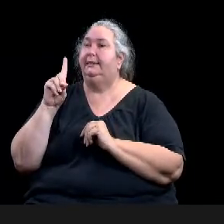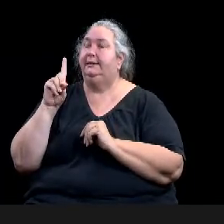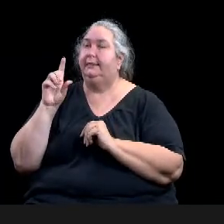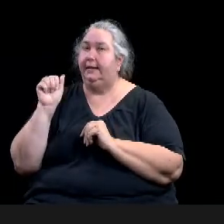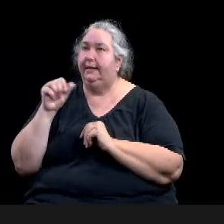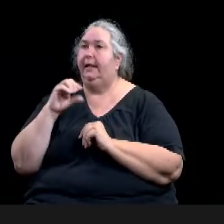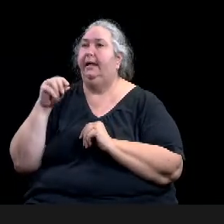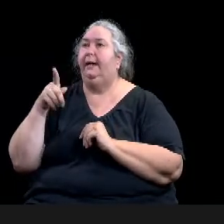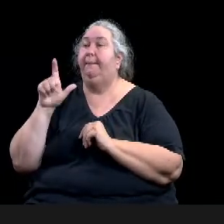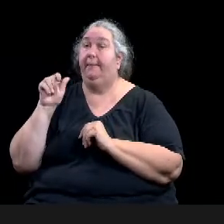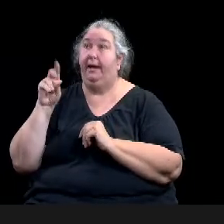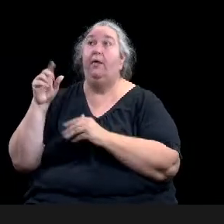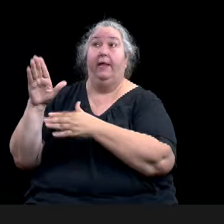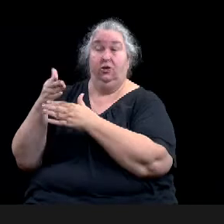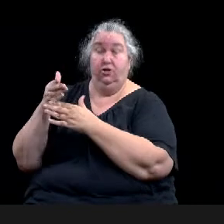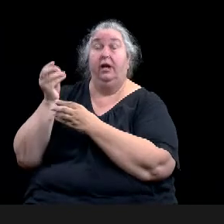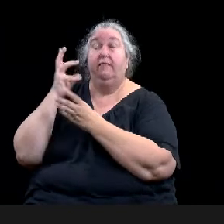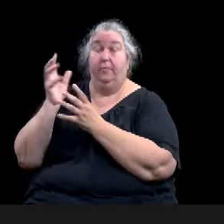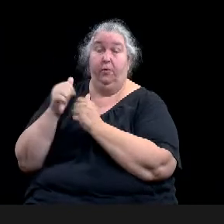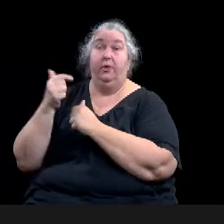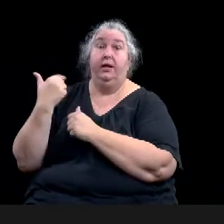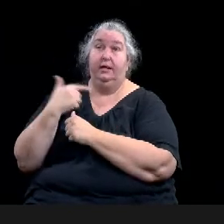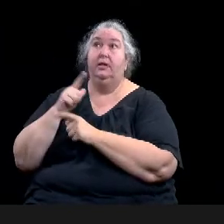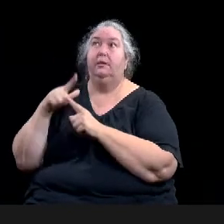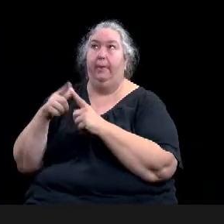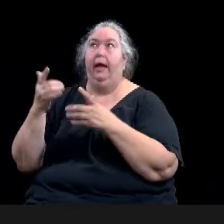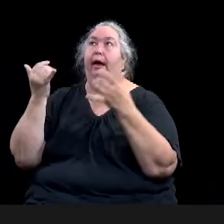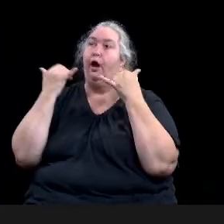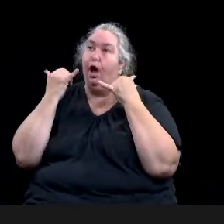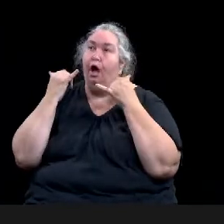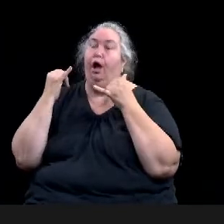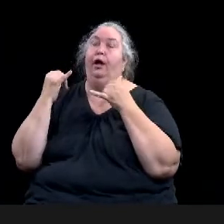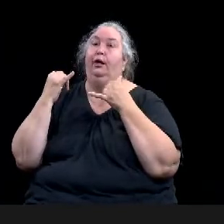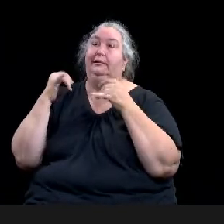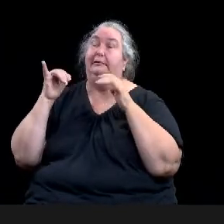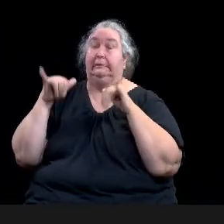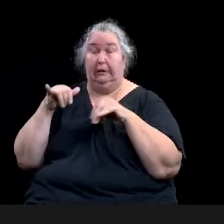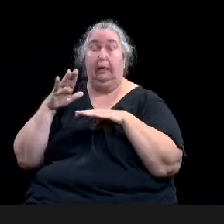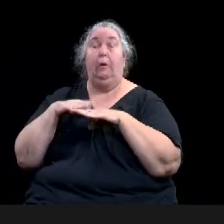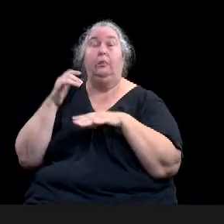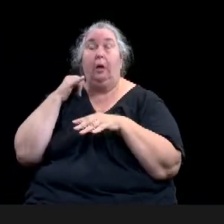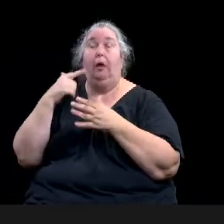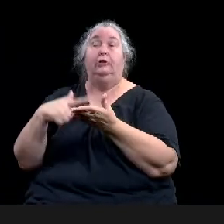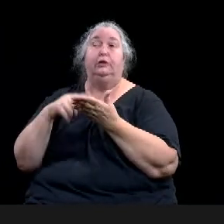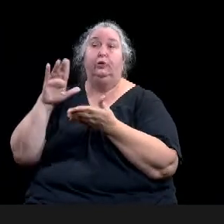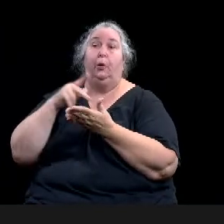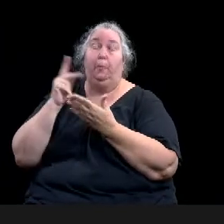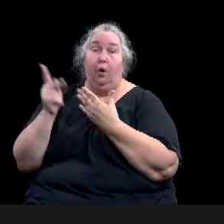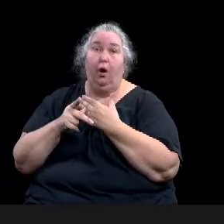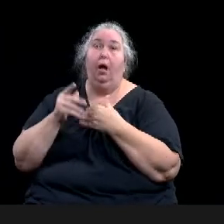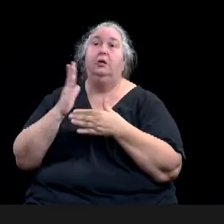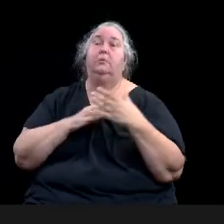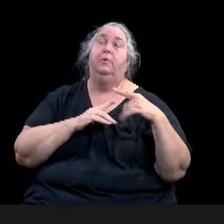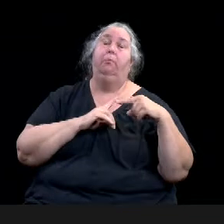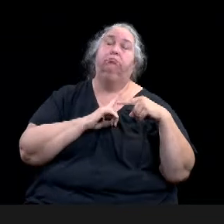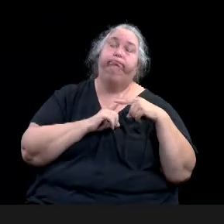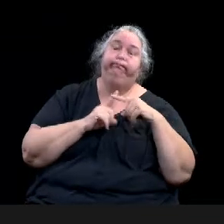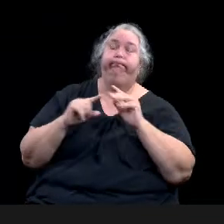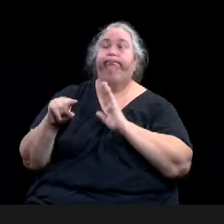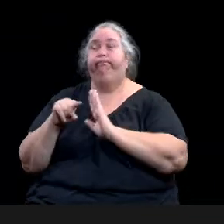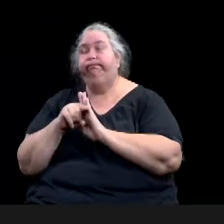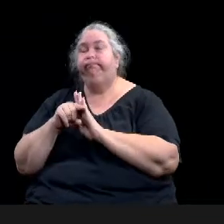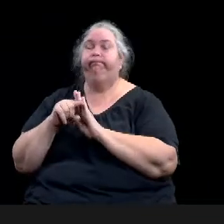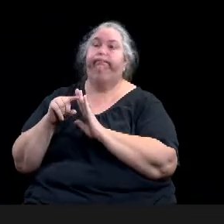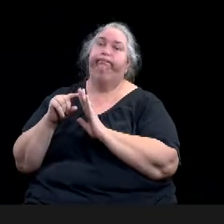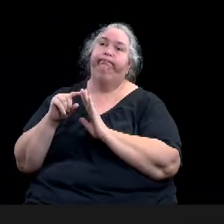of the pros and cons of doing it the way they do, some of their lessons learned, and really appreciate, uh, their staff to spend the time with us to kind